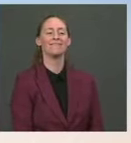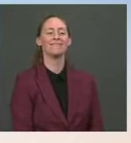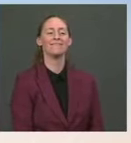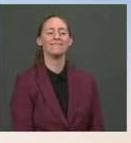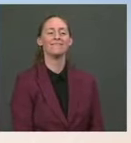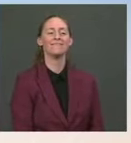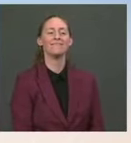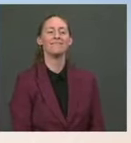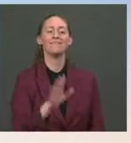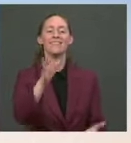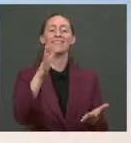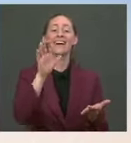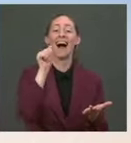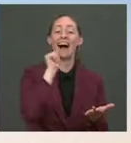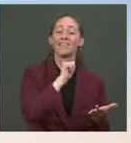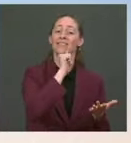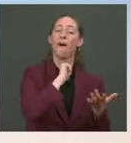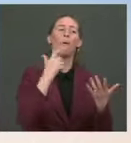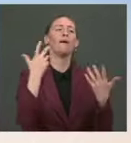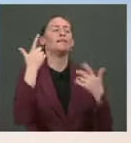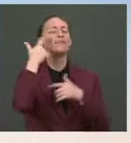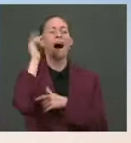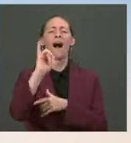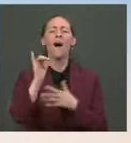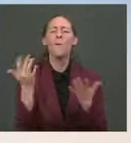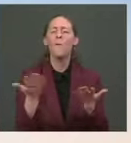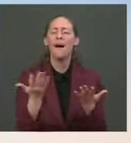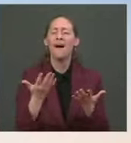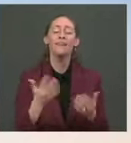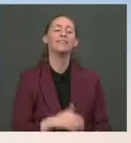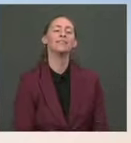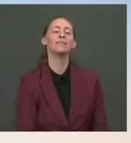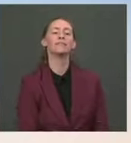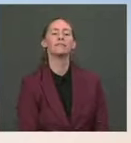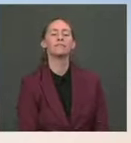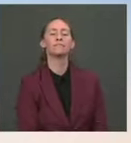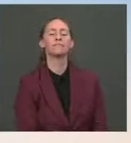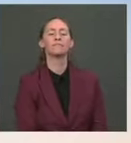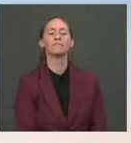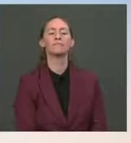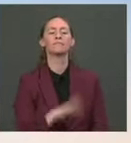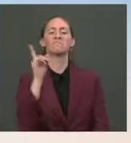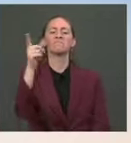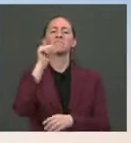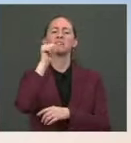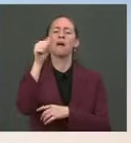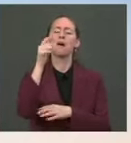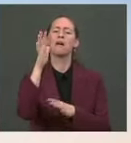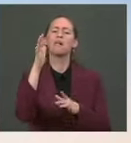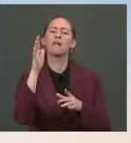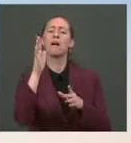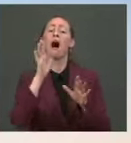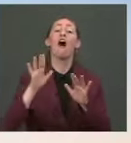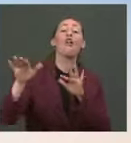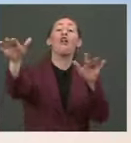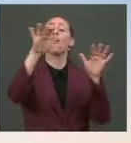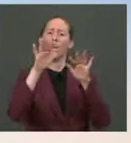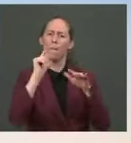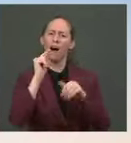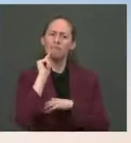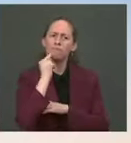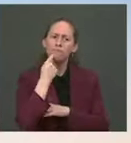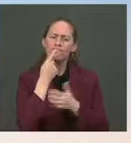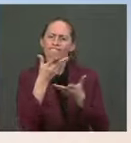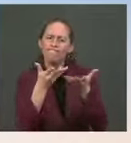understand your question. Look, he's not going out to the country to do anything more than communicate with the public about how Democrats are working